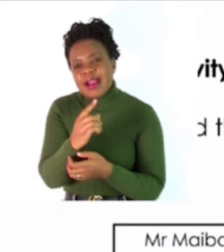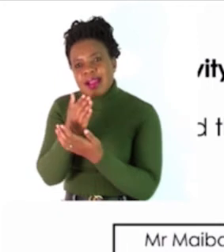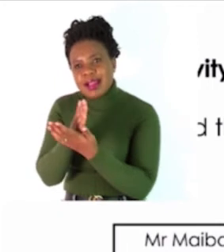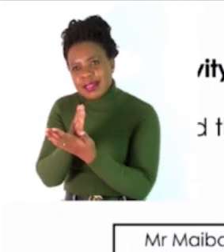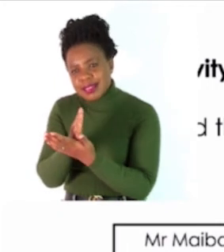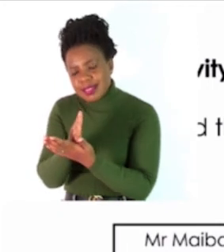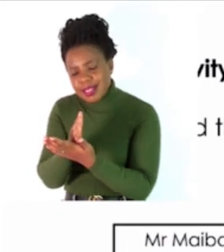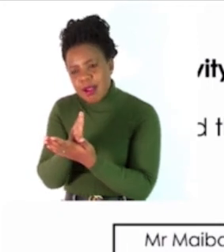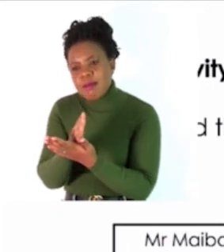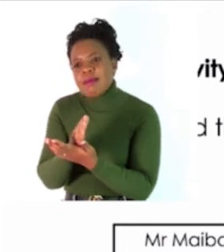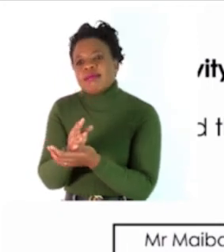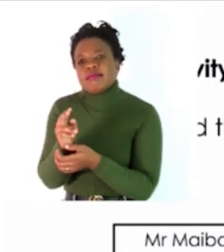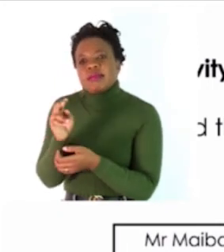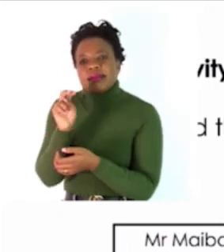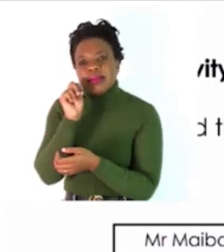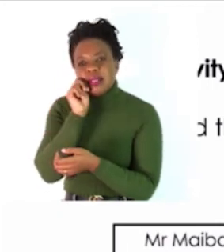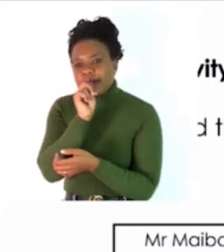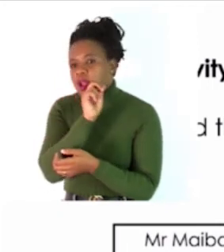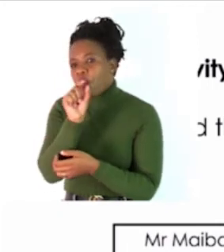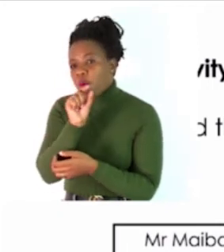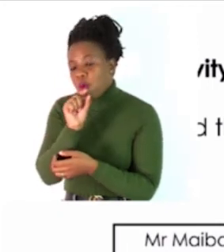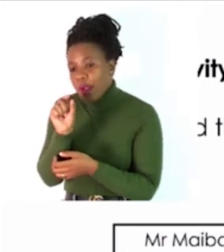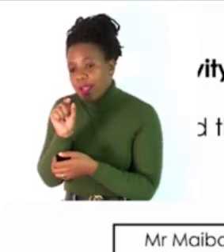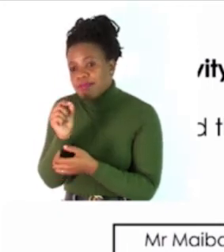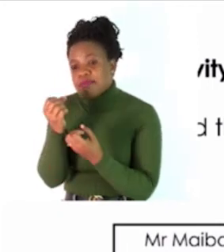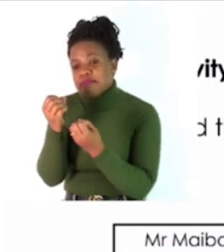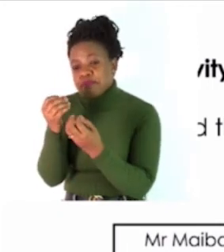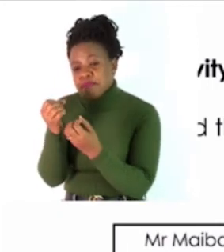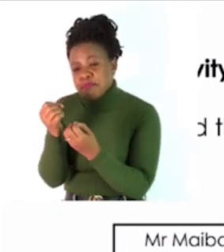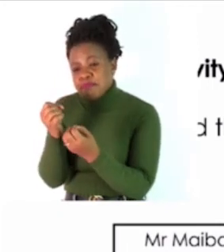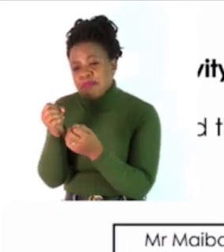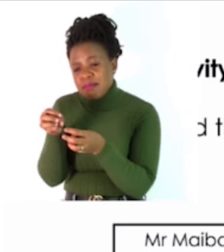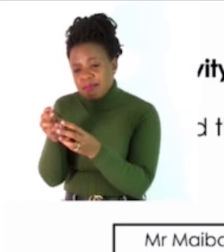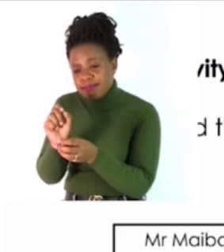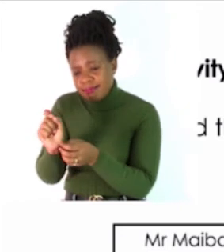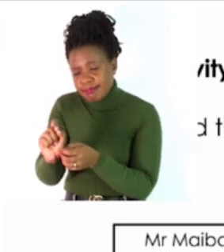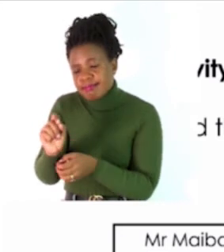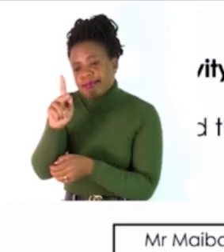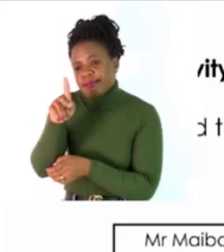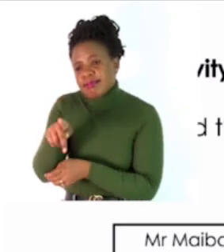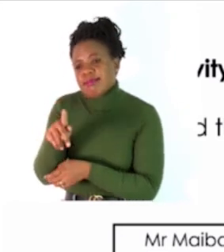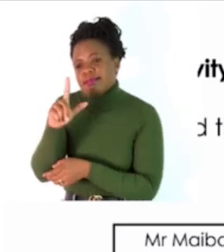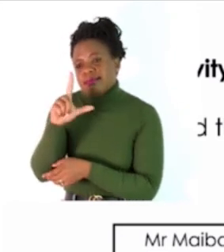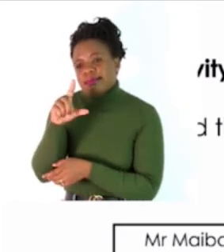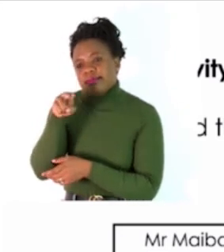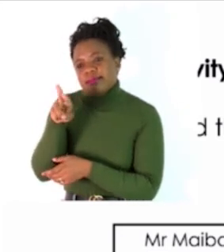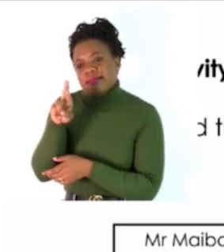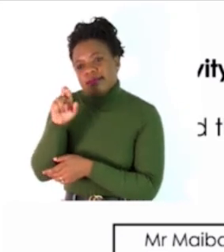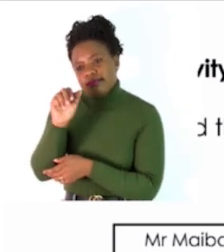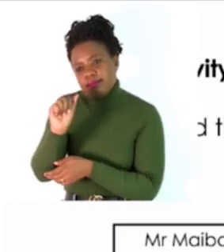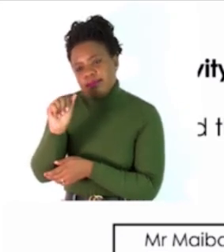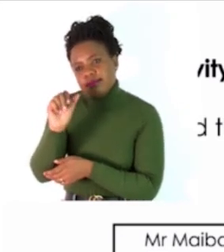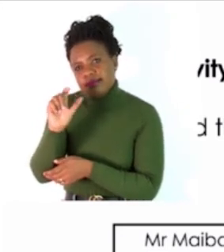nouns that are in singular form and some are in the plural form you be able